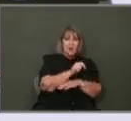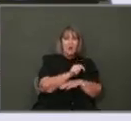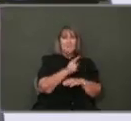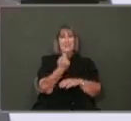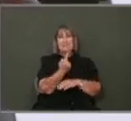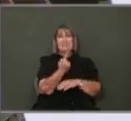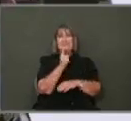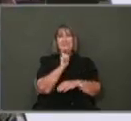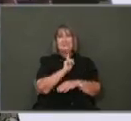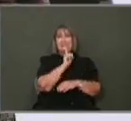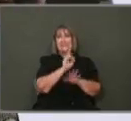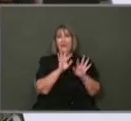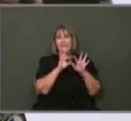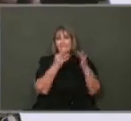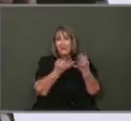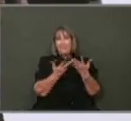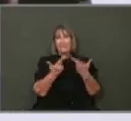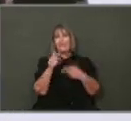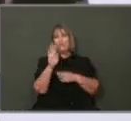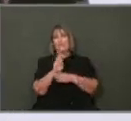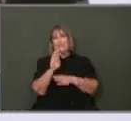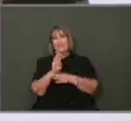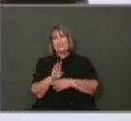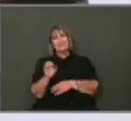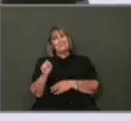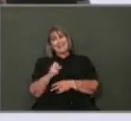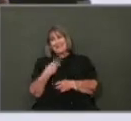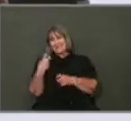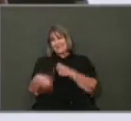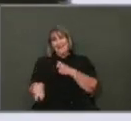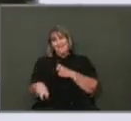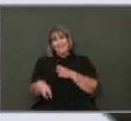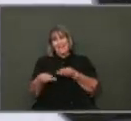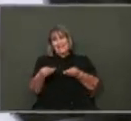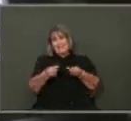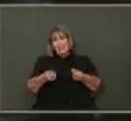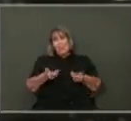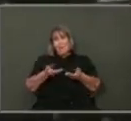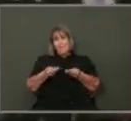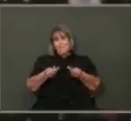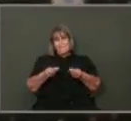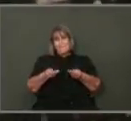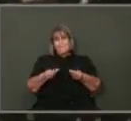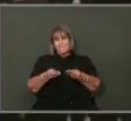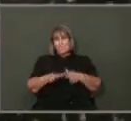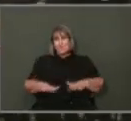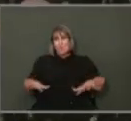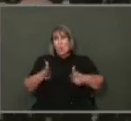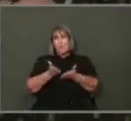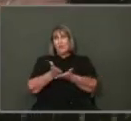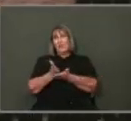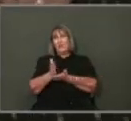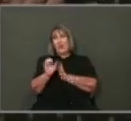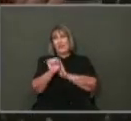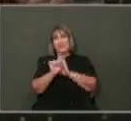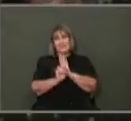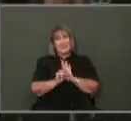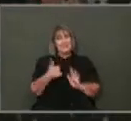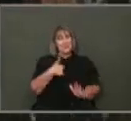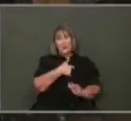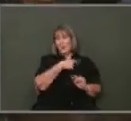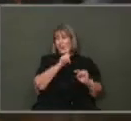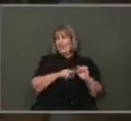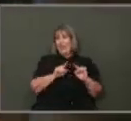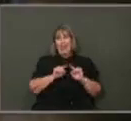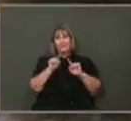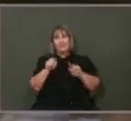That is a difficult conversation, because this is a property rights state. So we don't have the ability to go in and purchase all